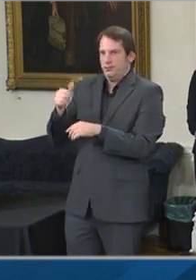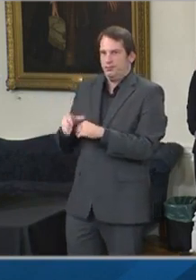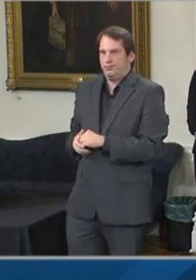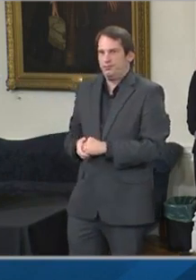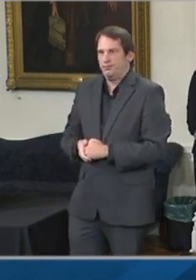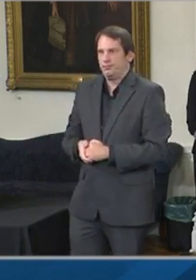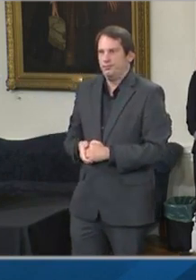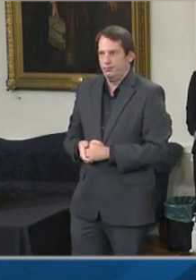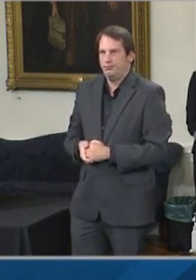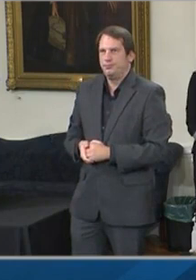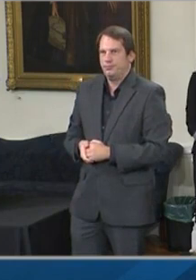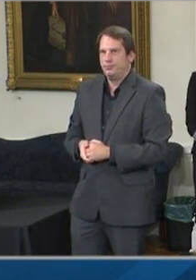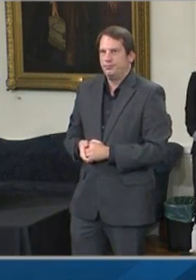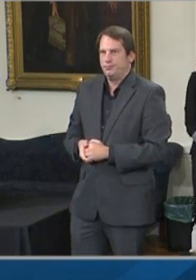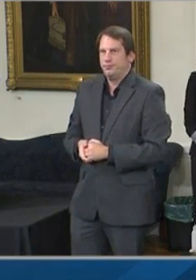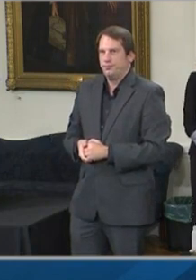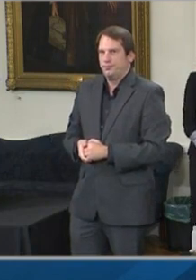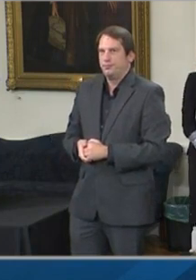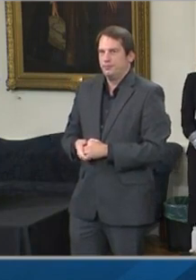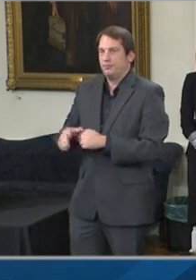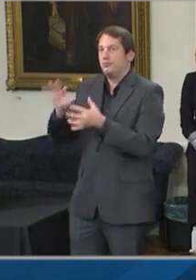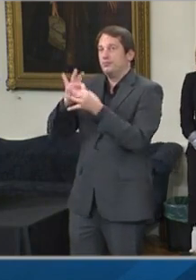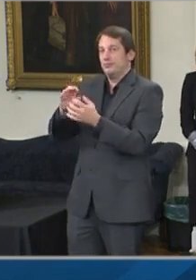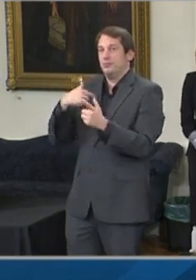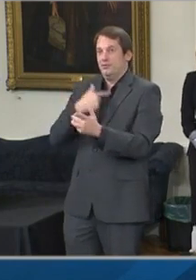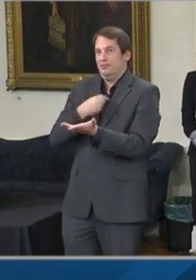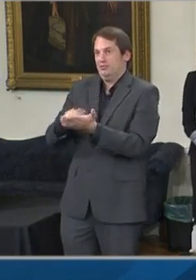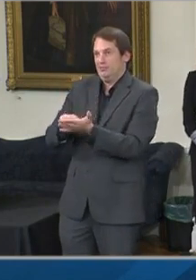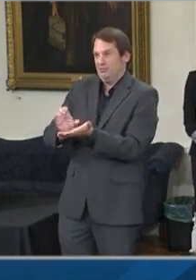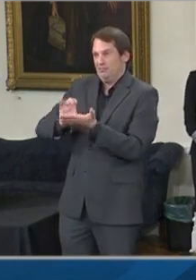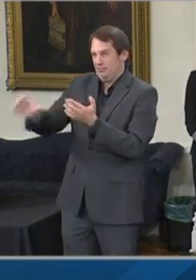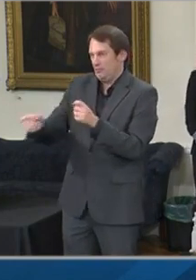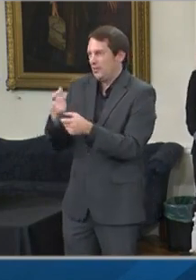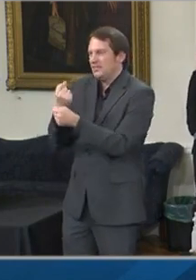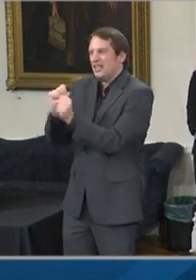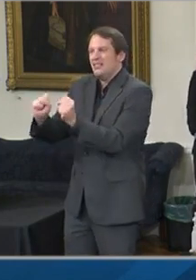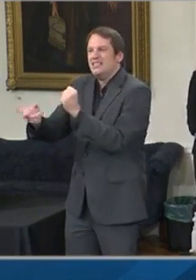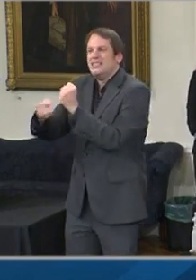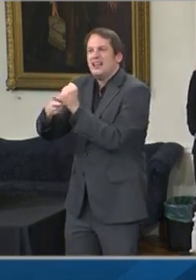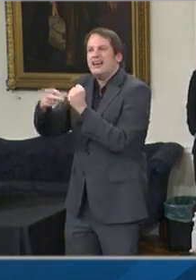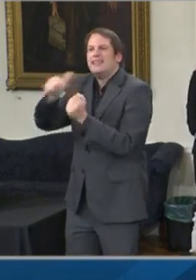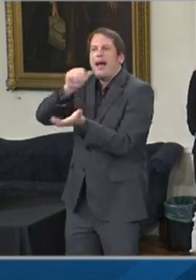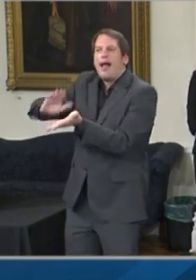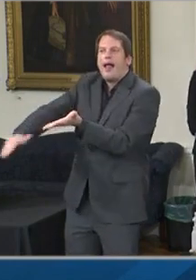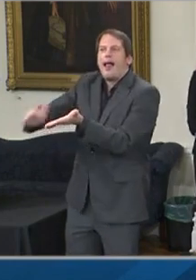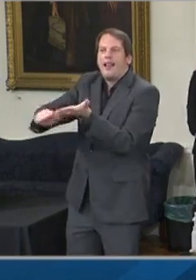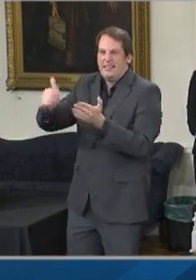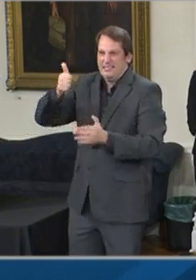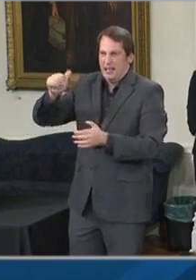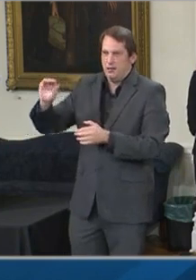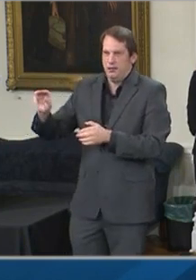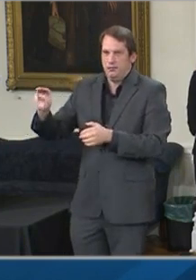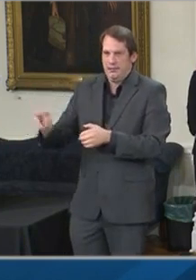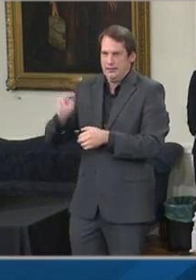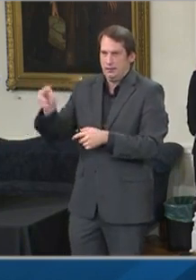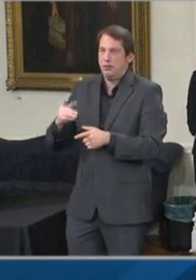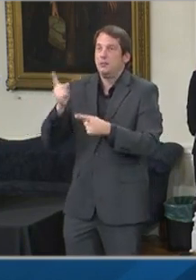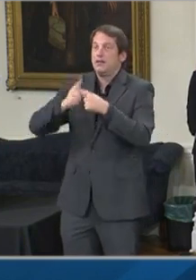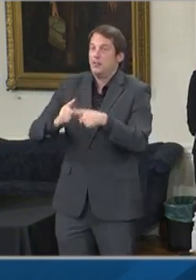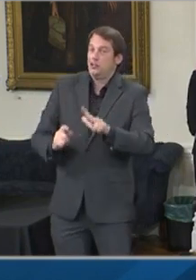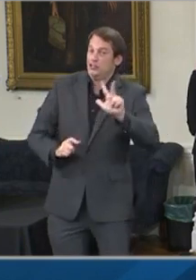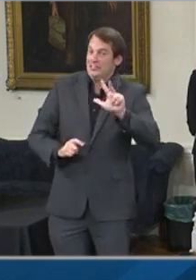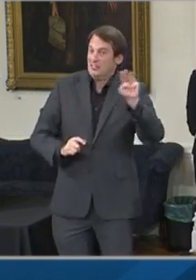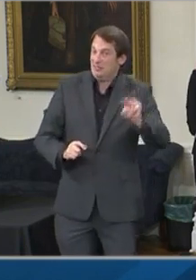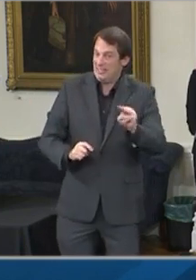retain their employees and have provided $3 million more in assistance for our arts